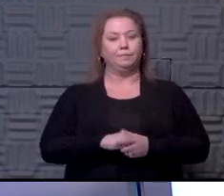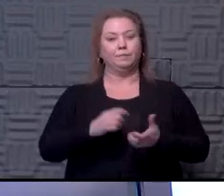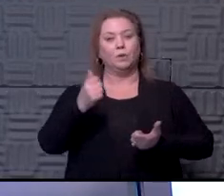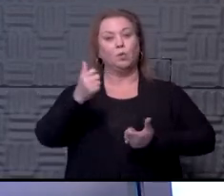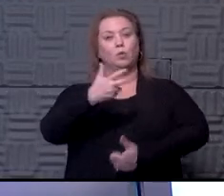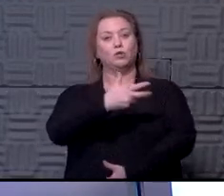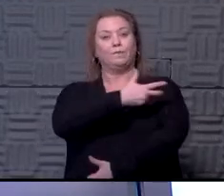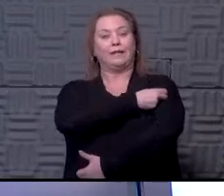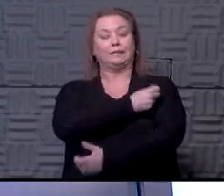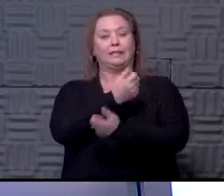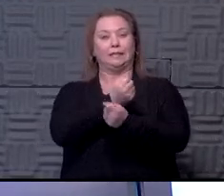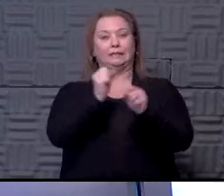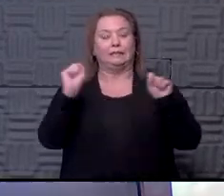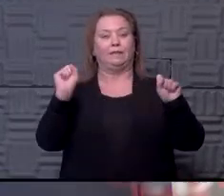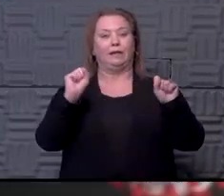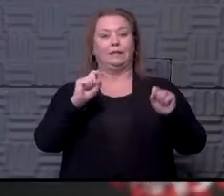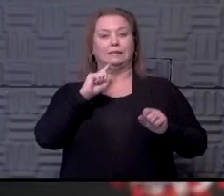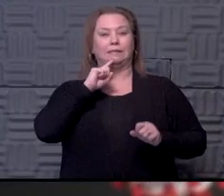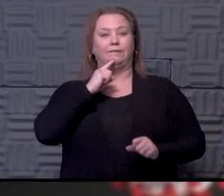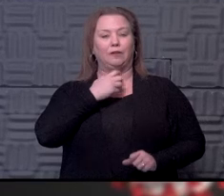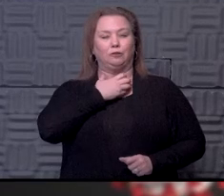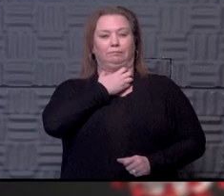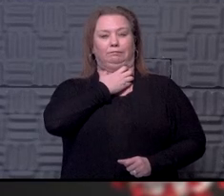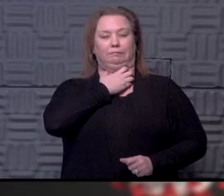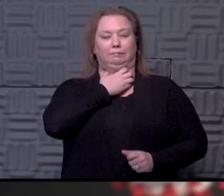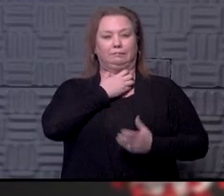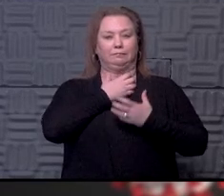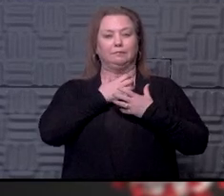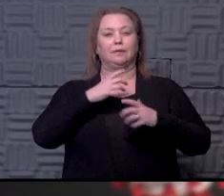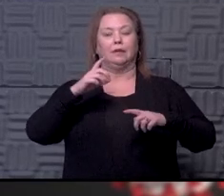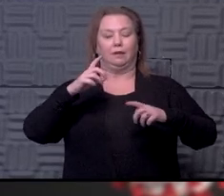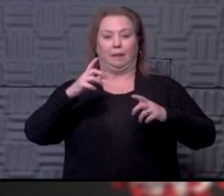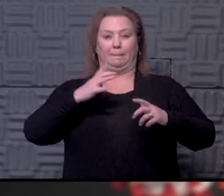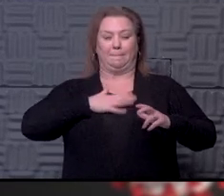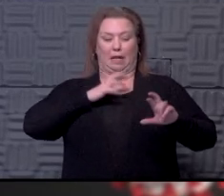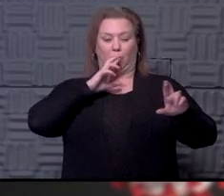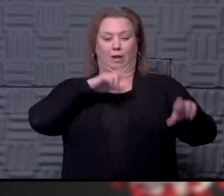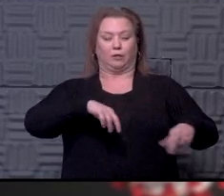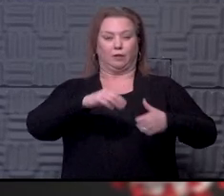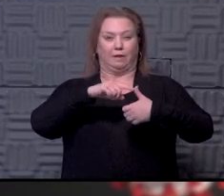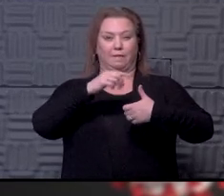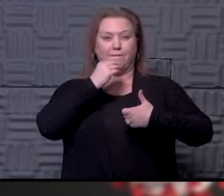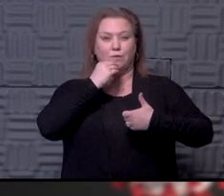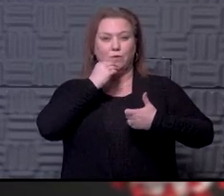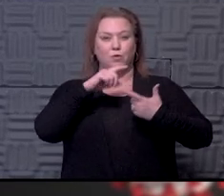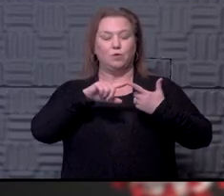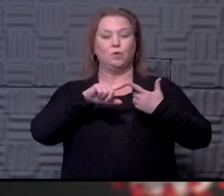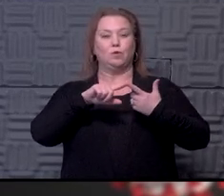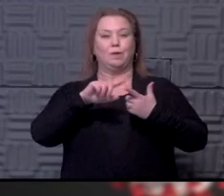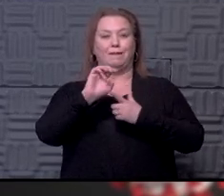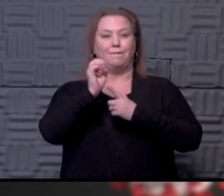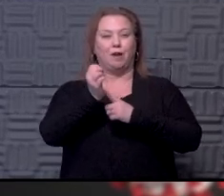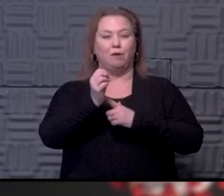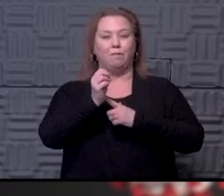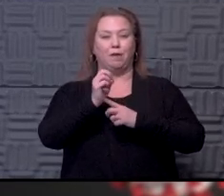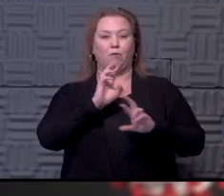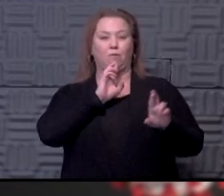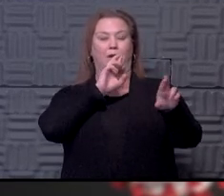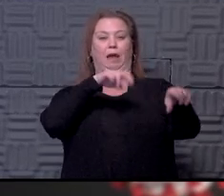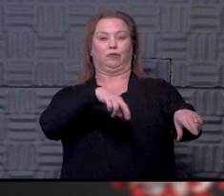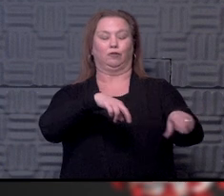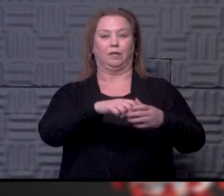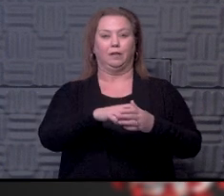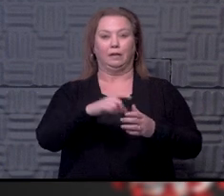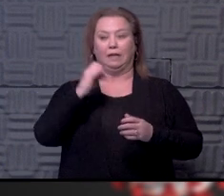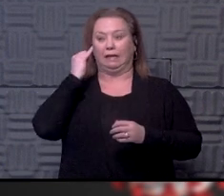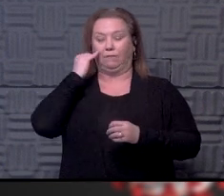vaccine is safe for someone who has severe anaphylaxis? My reactions stem from food and environmental triggers. Yeah, you know, if